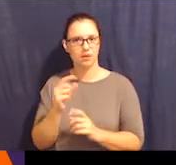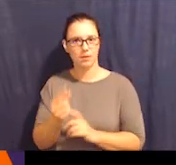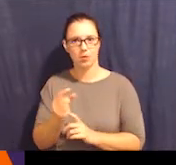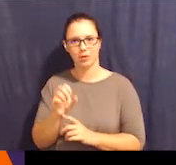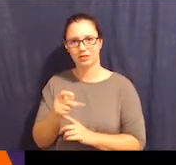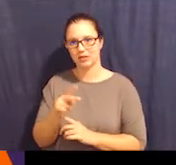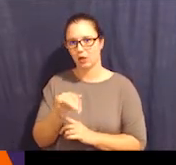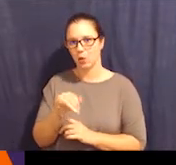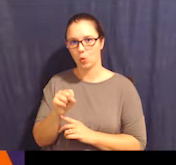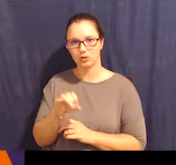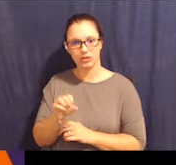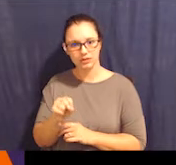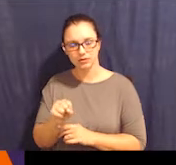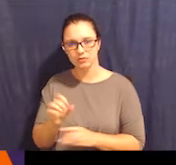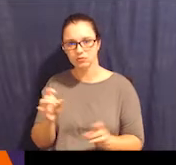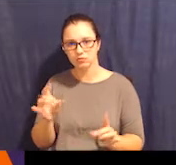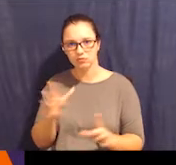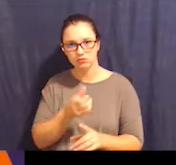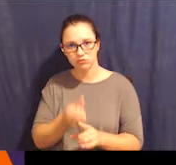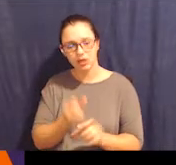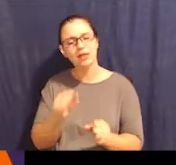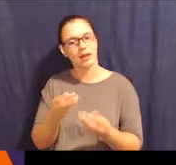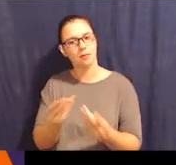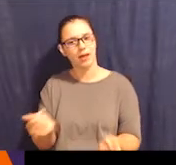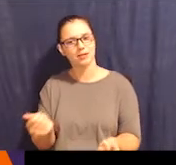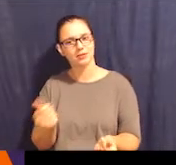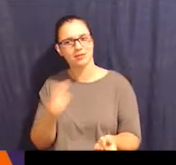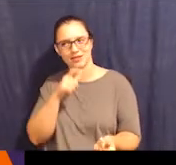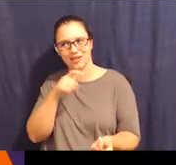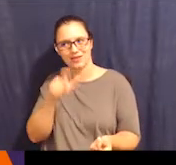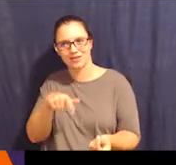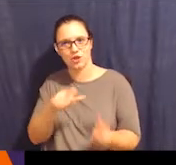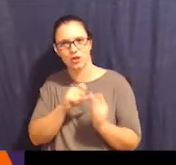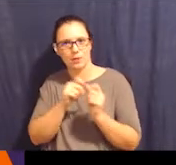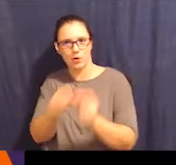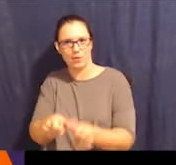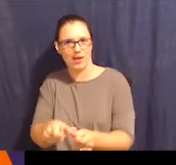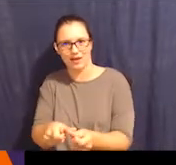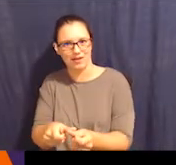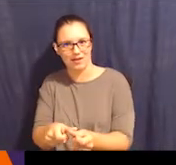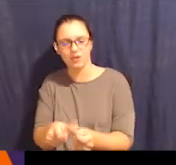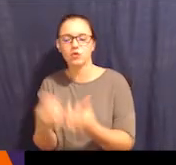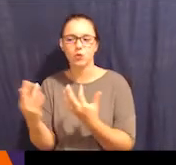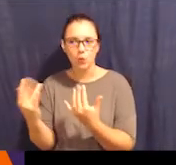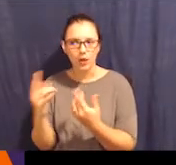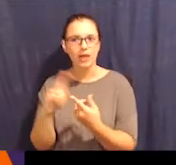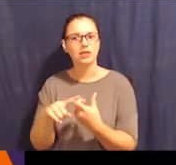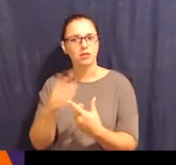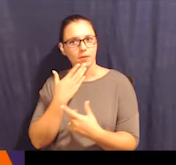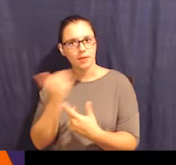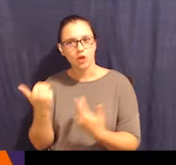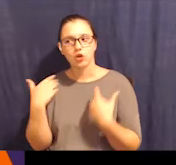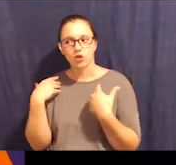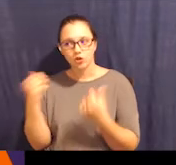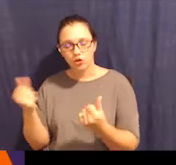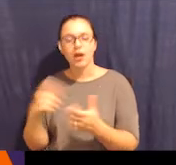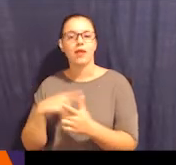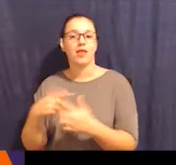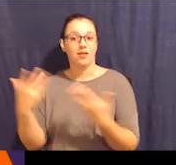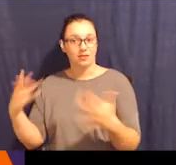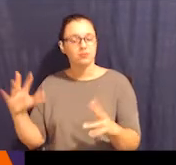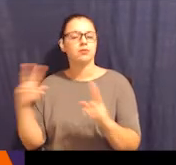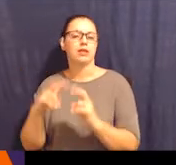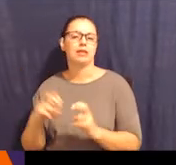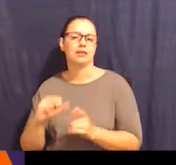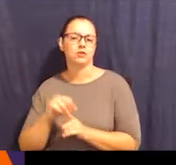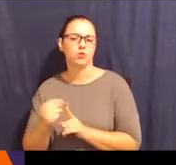currently in a moment of psychosis, that can pass. That's not necessarily permanent. So let's wait till they get better and then